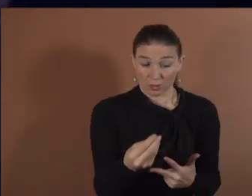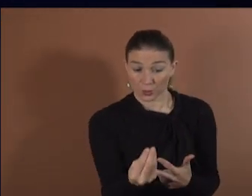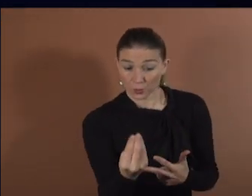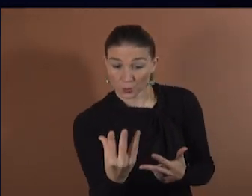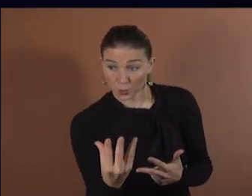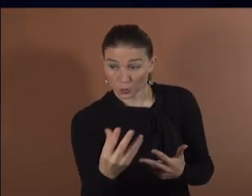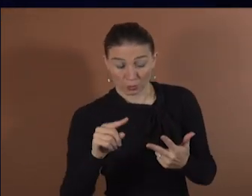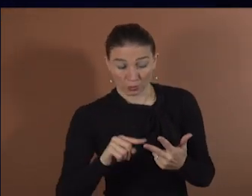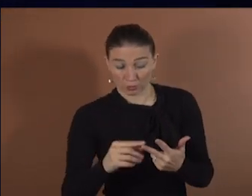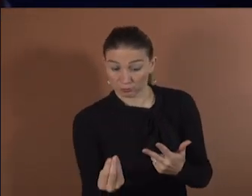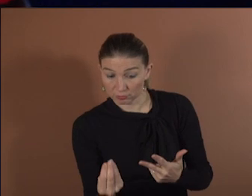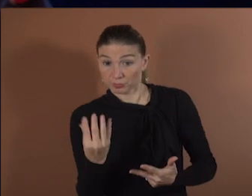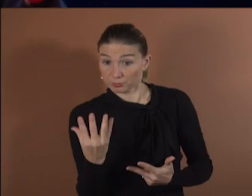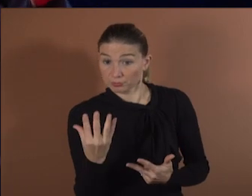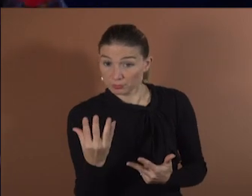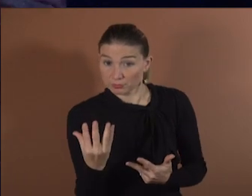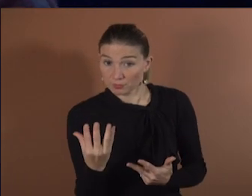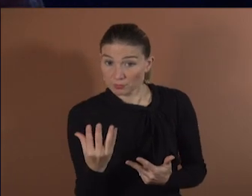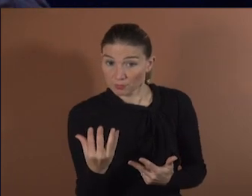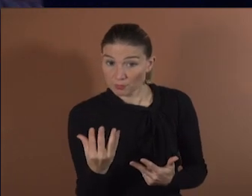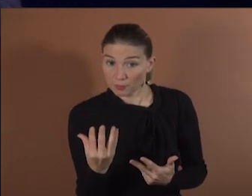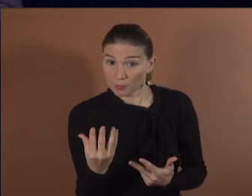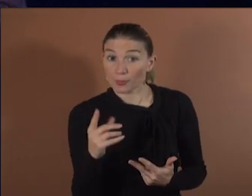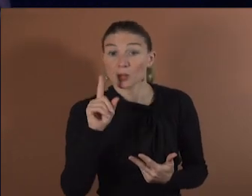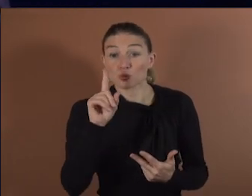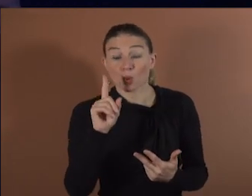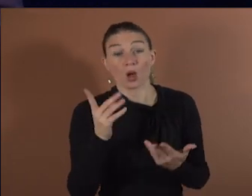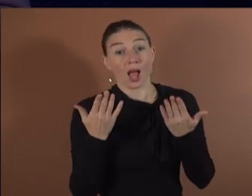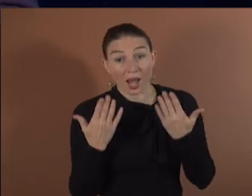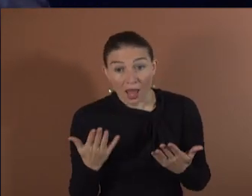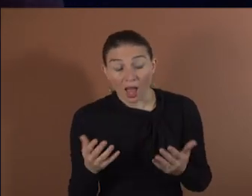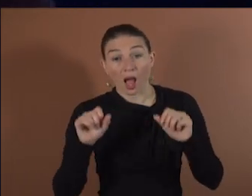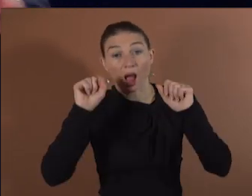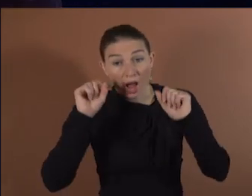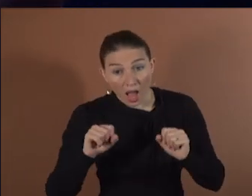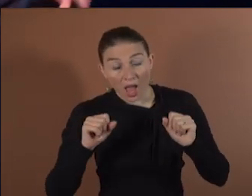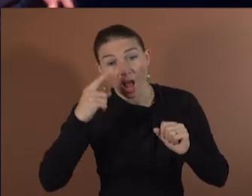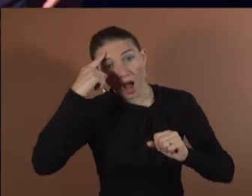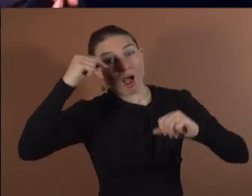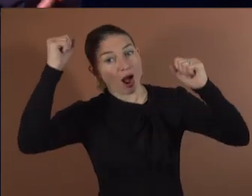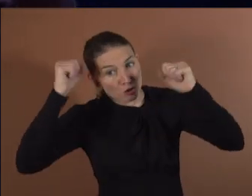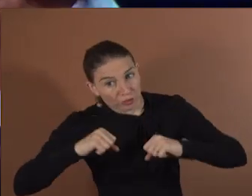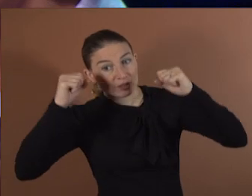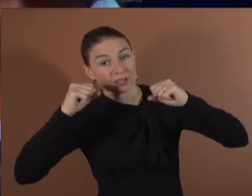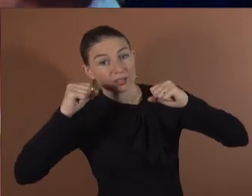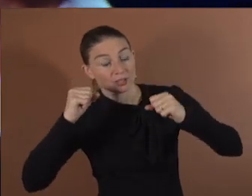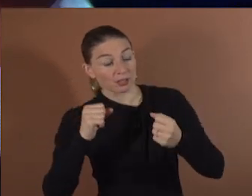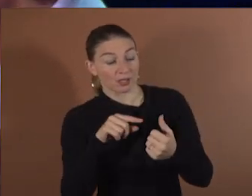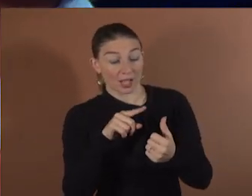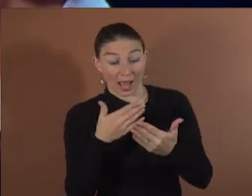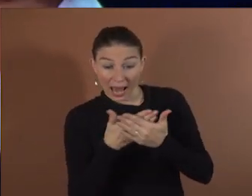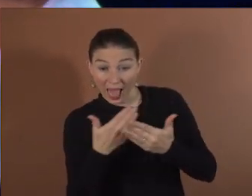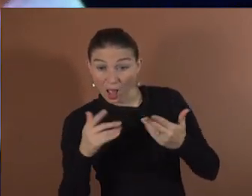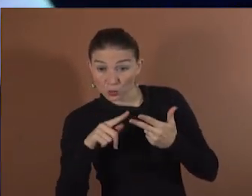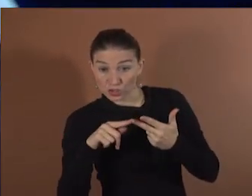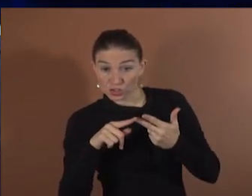what tasks she is doing. And if we agree on a communication code, we can do some things for her, depending on what